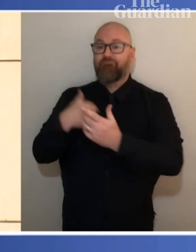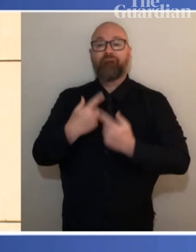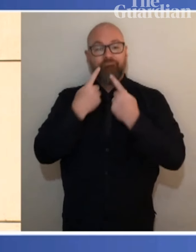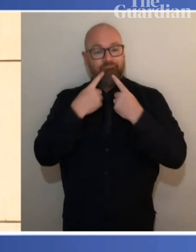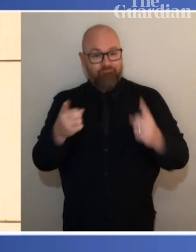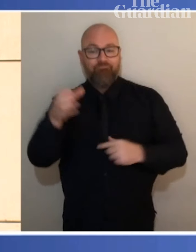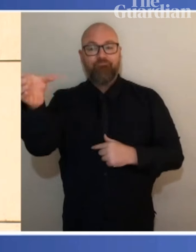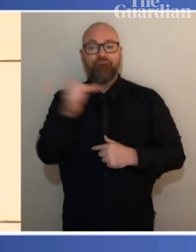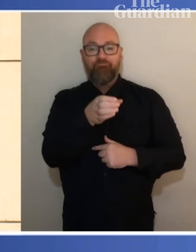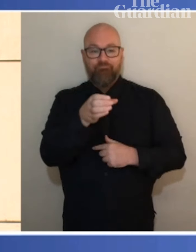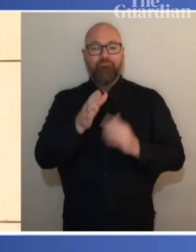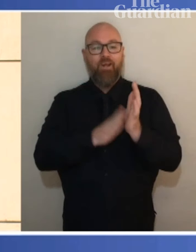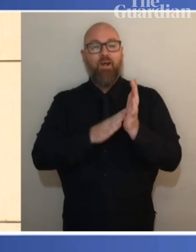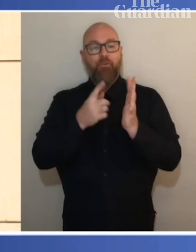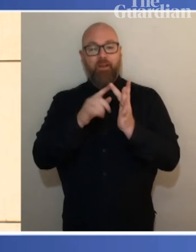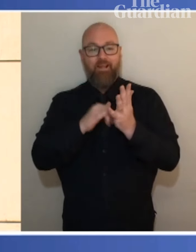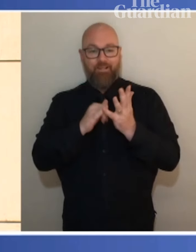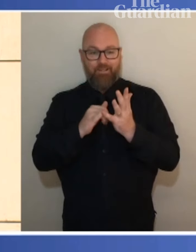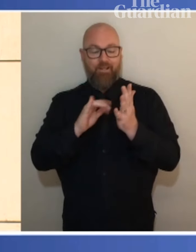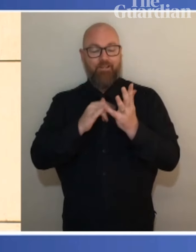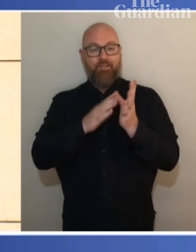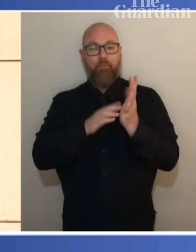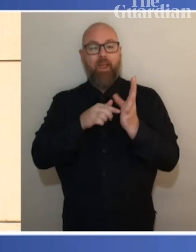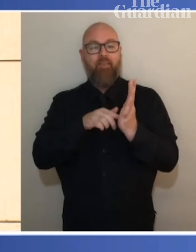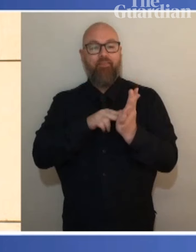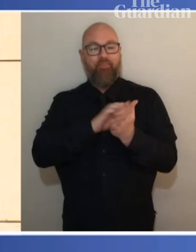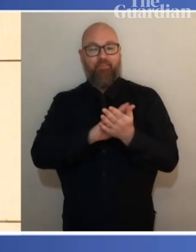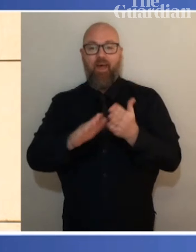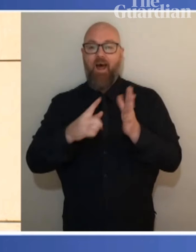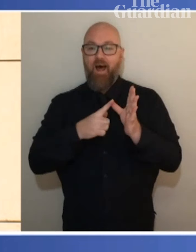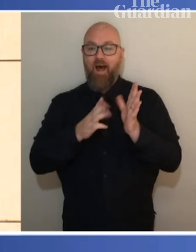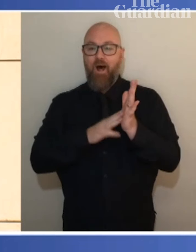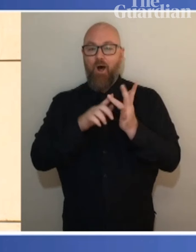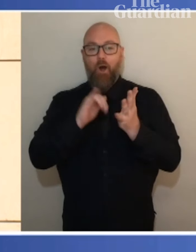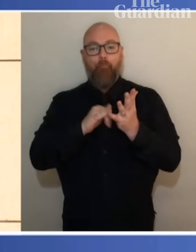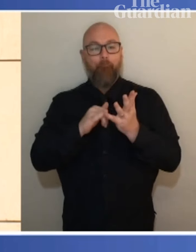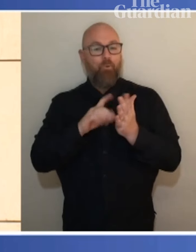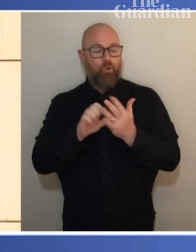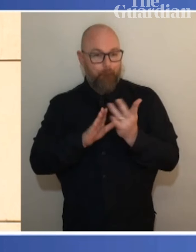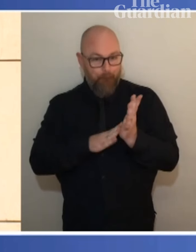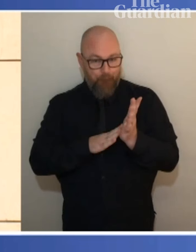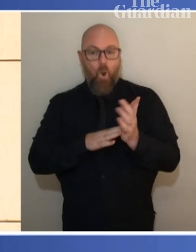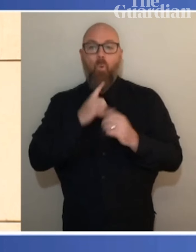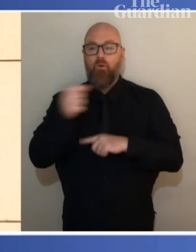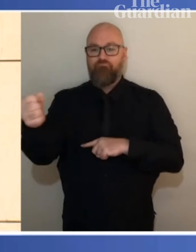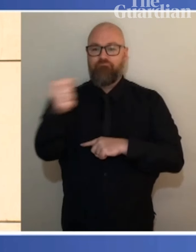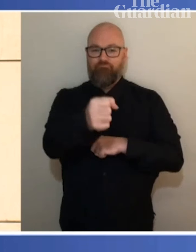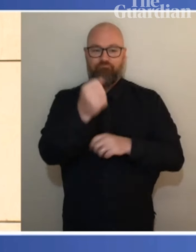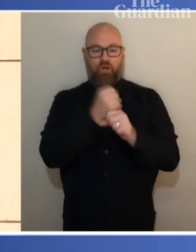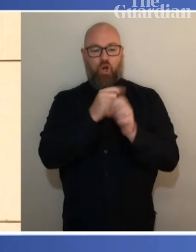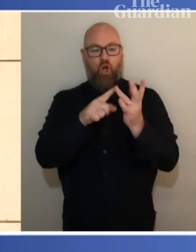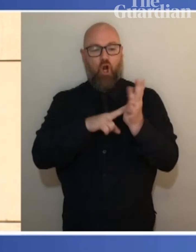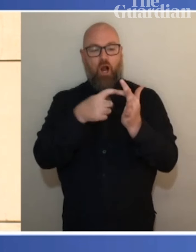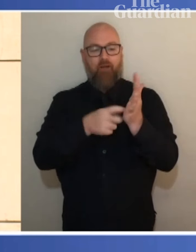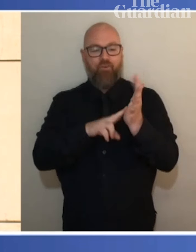AO as Australia's next Governor-General. Ms Mostyn will be the 28th Governor-General of the Commonwealth of